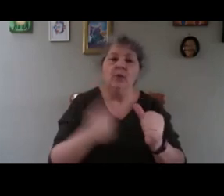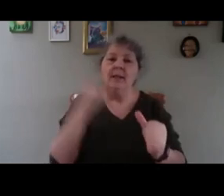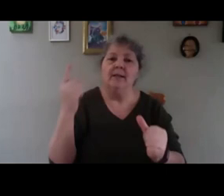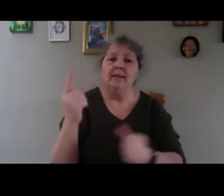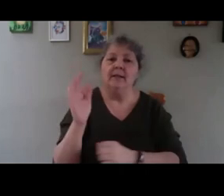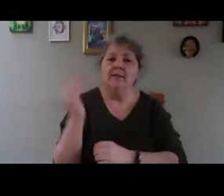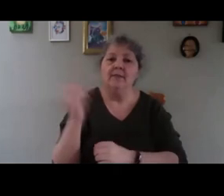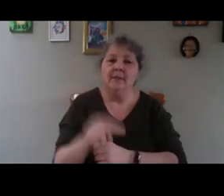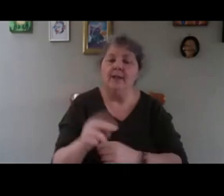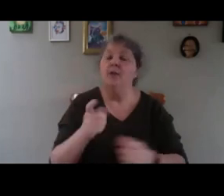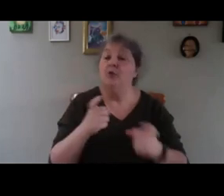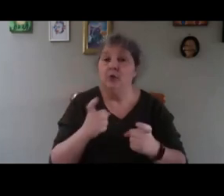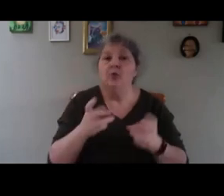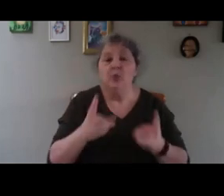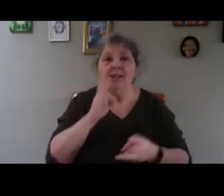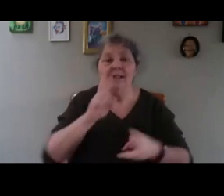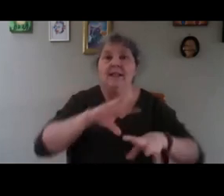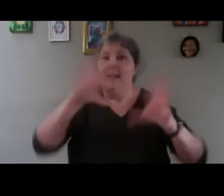So, you're going to see everything.